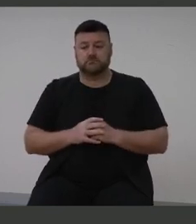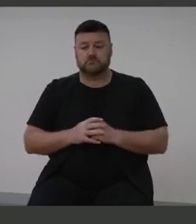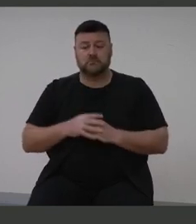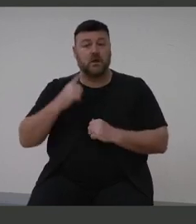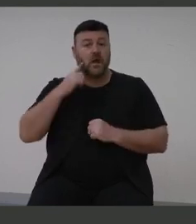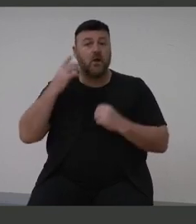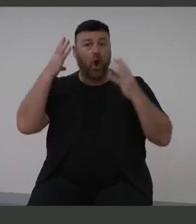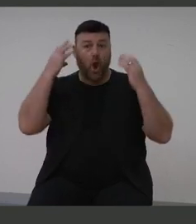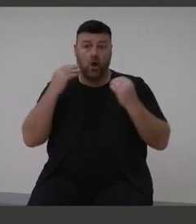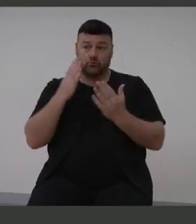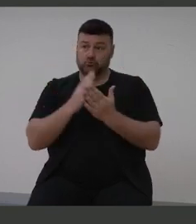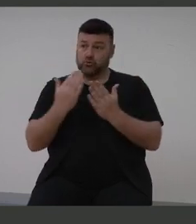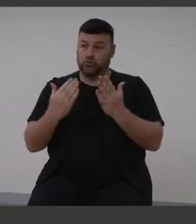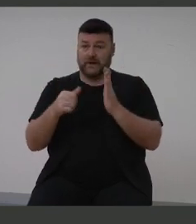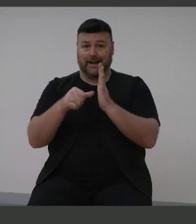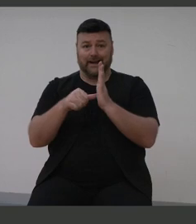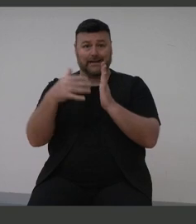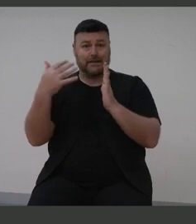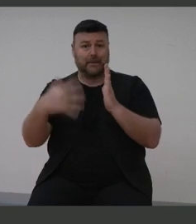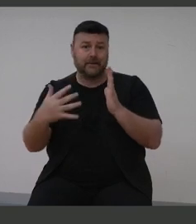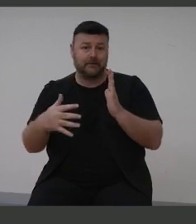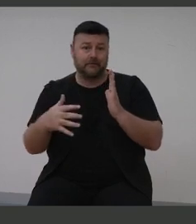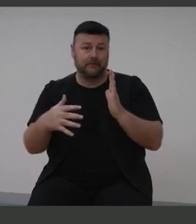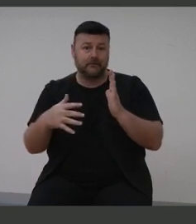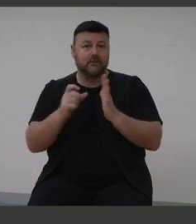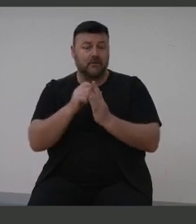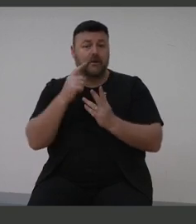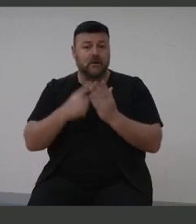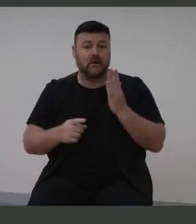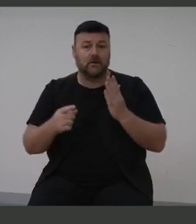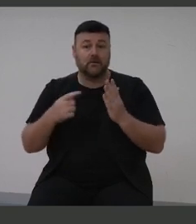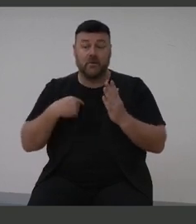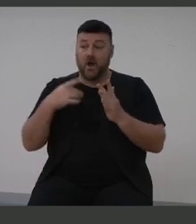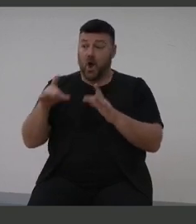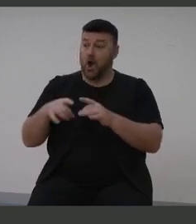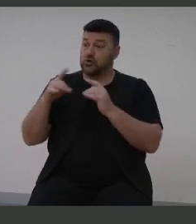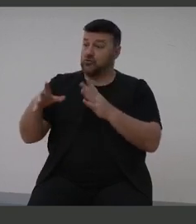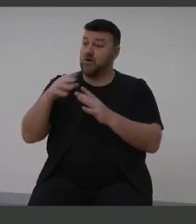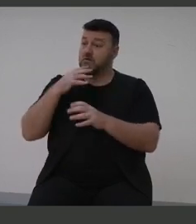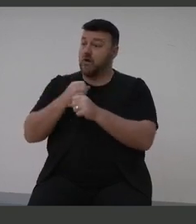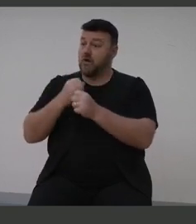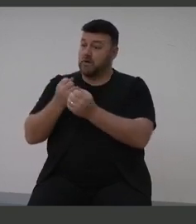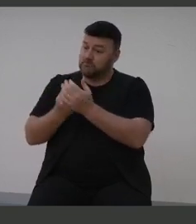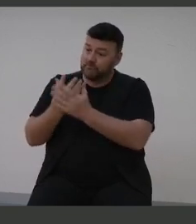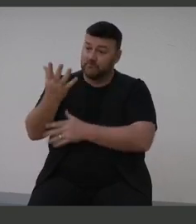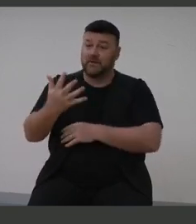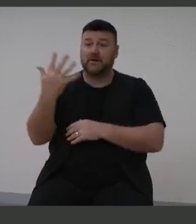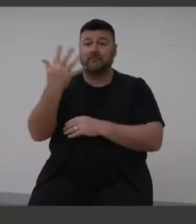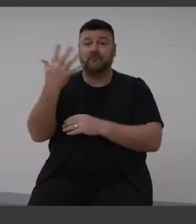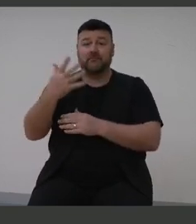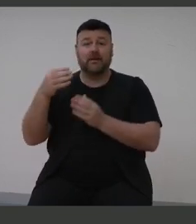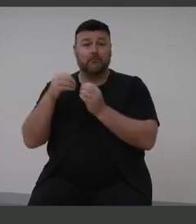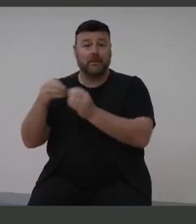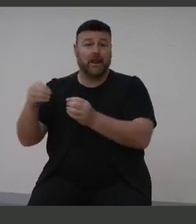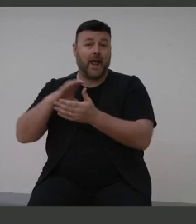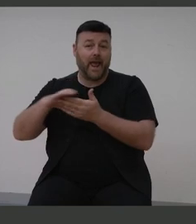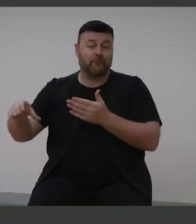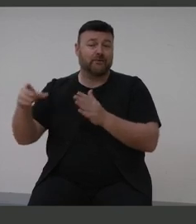costing the Australian economy $15 billion a year and even more cost to our health system.